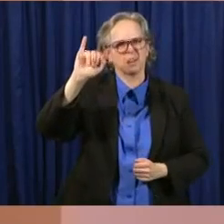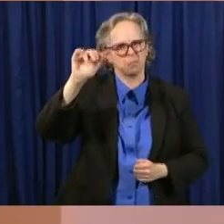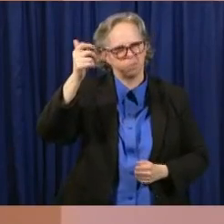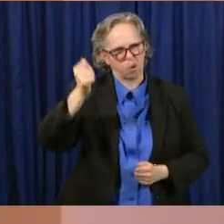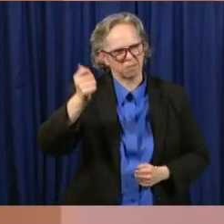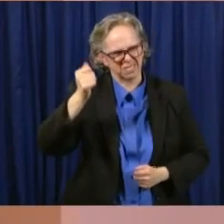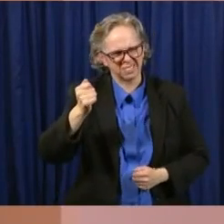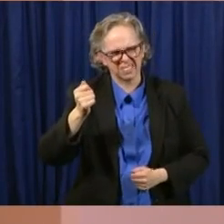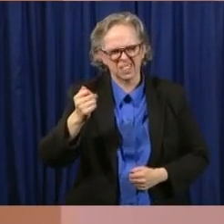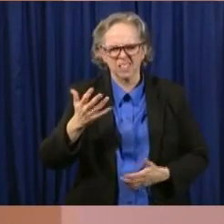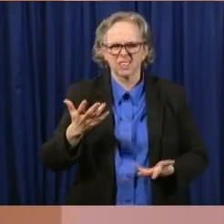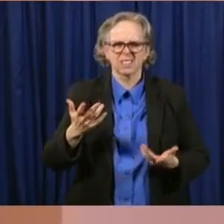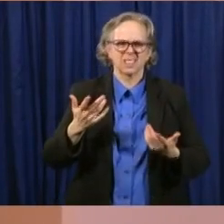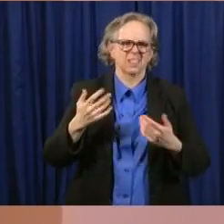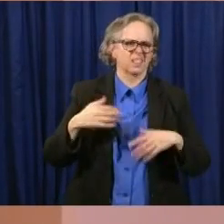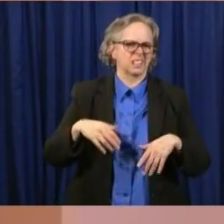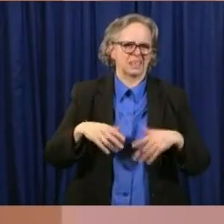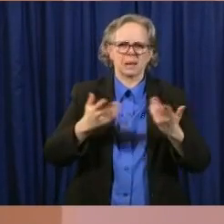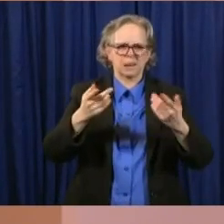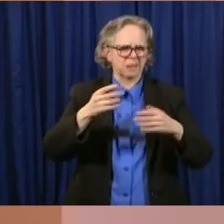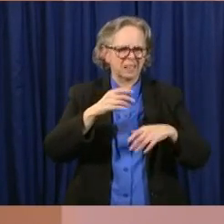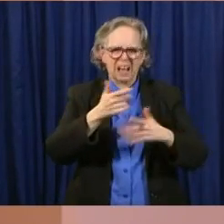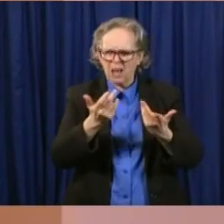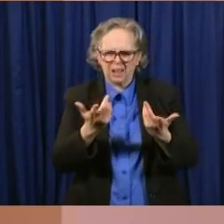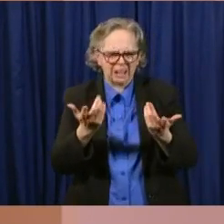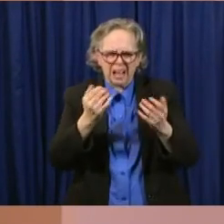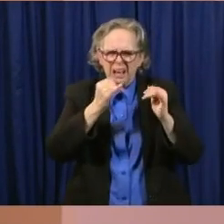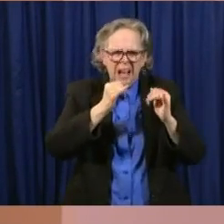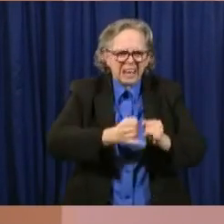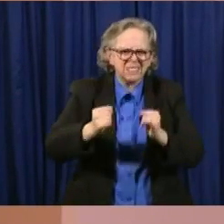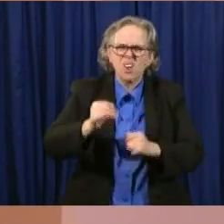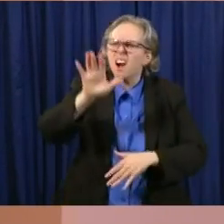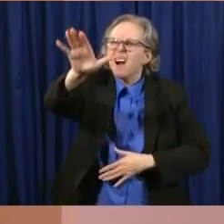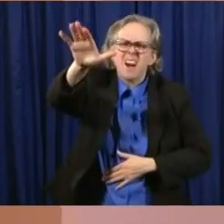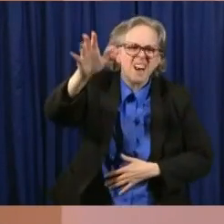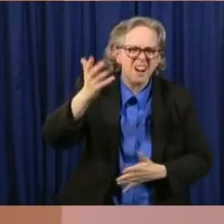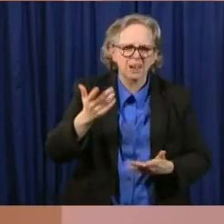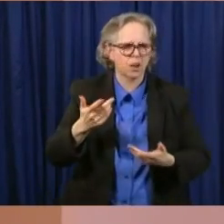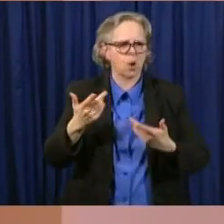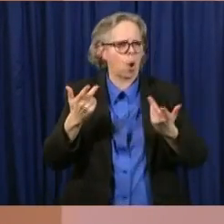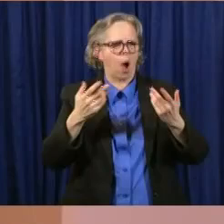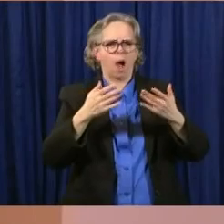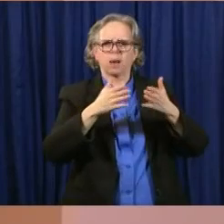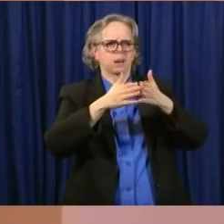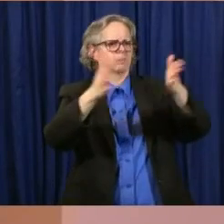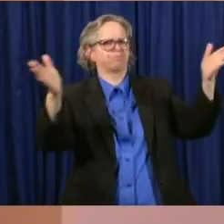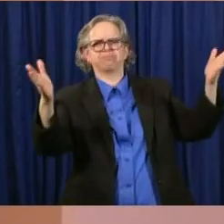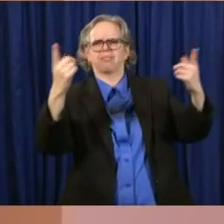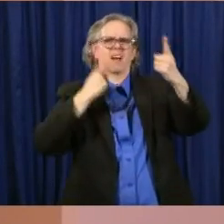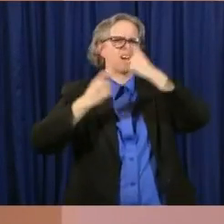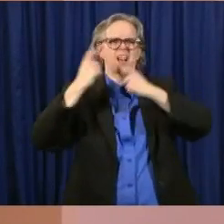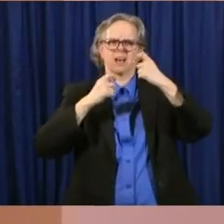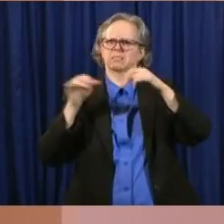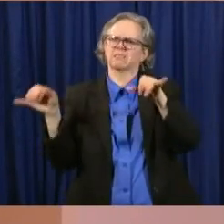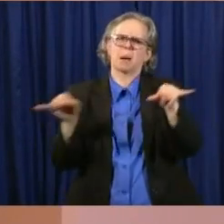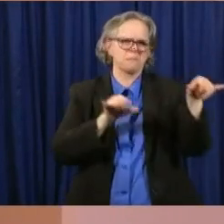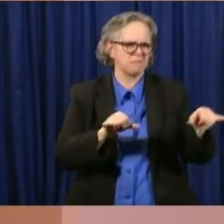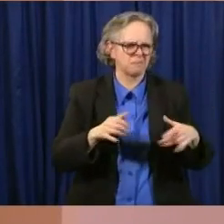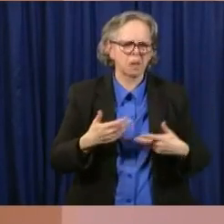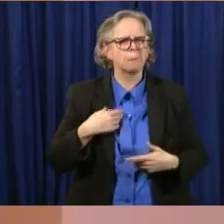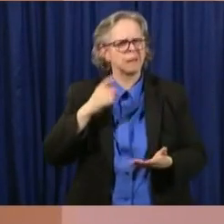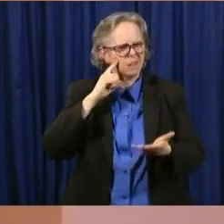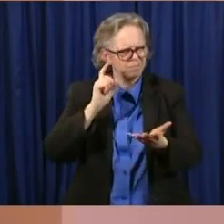level and the macro level, but also, uh, really acknowledging the fears and frustrations that people have had. Uh,